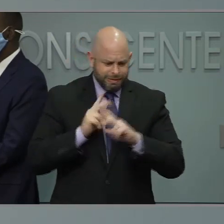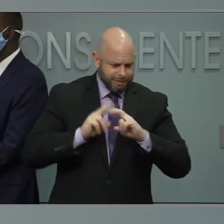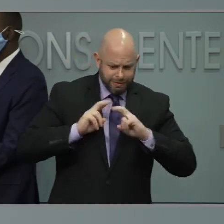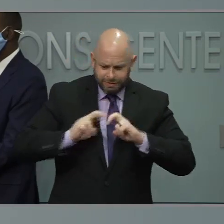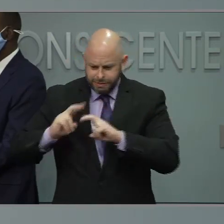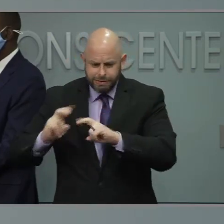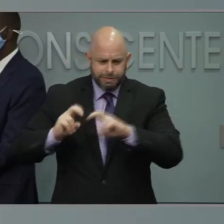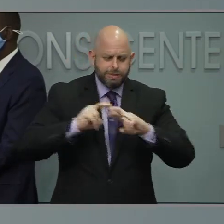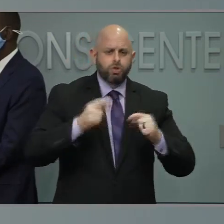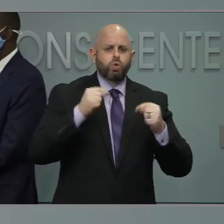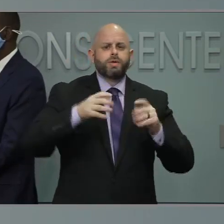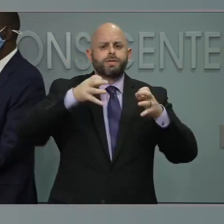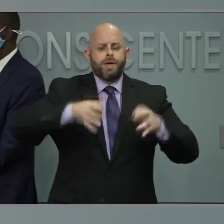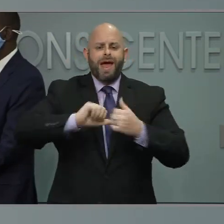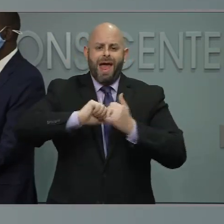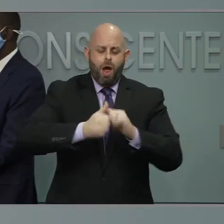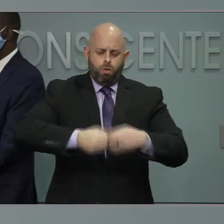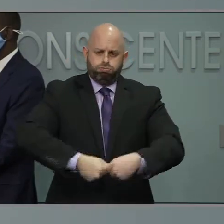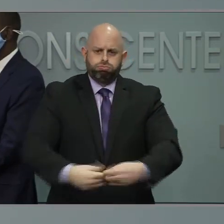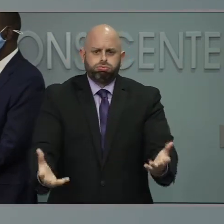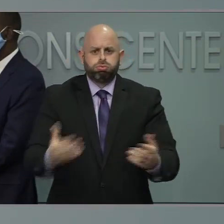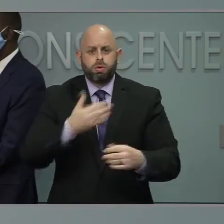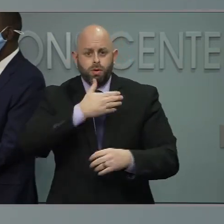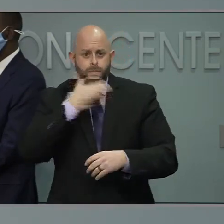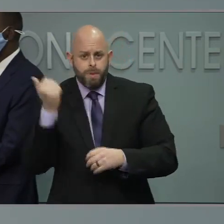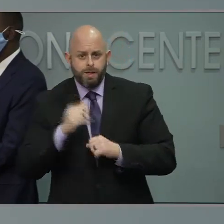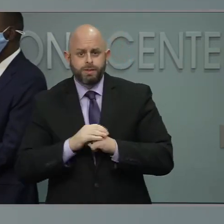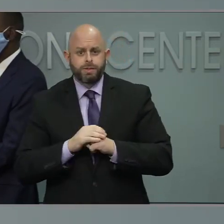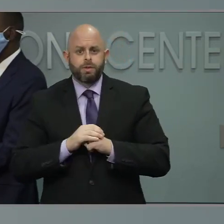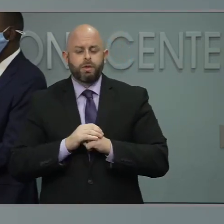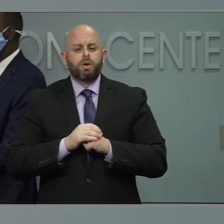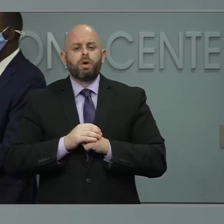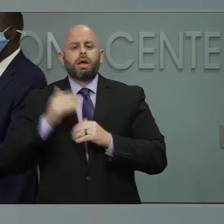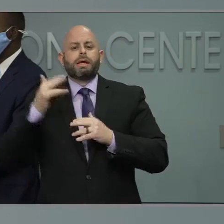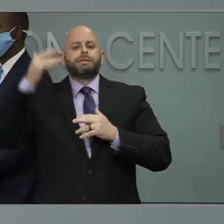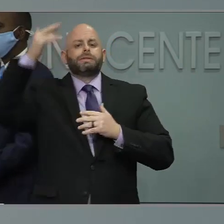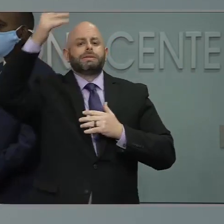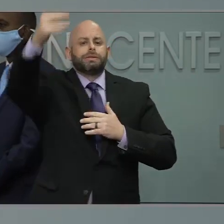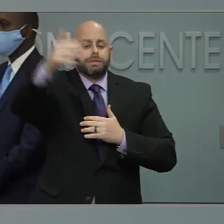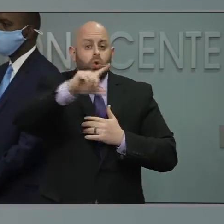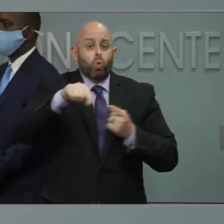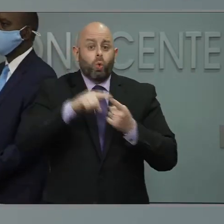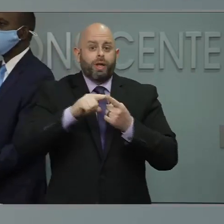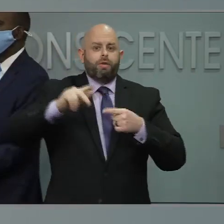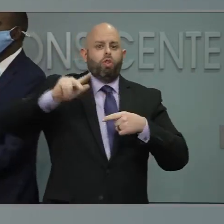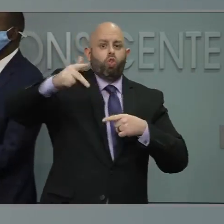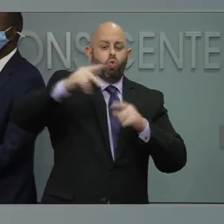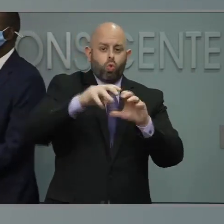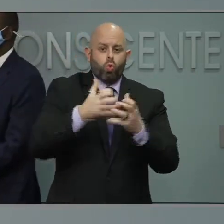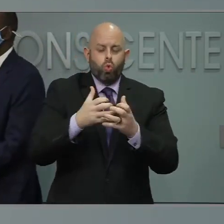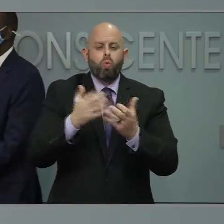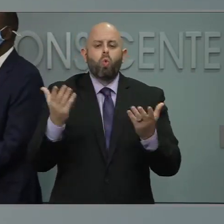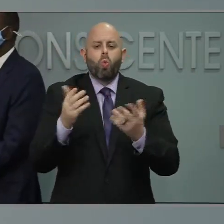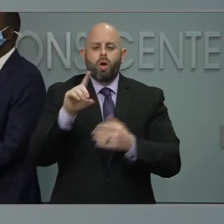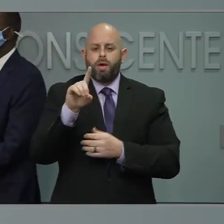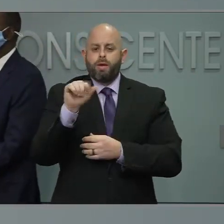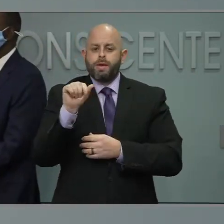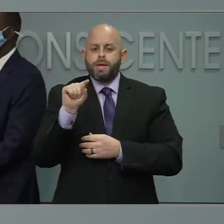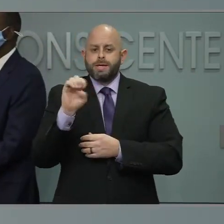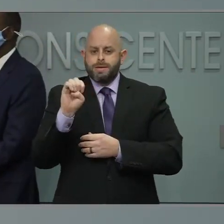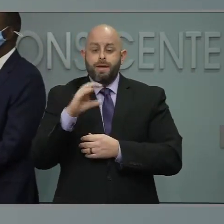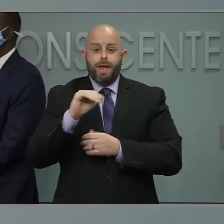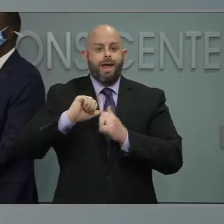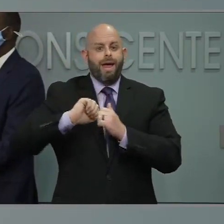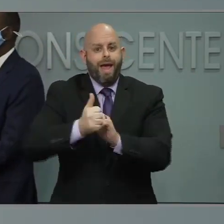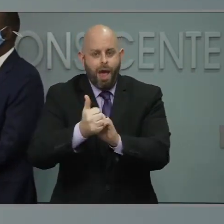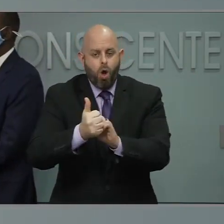to determine when what dates that we can make decisions to move into essential workers and how